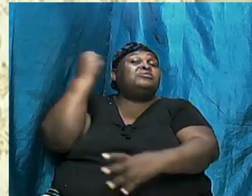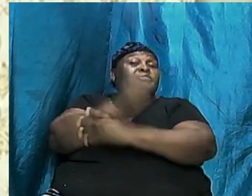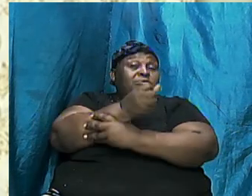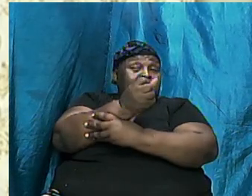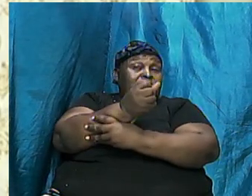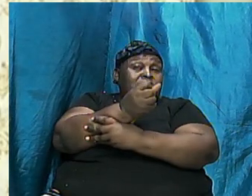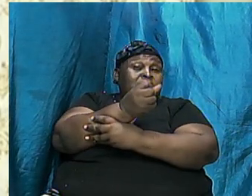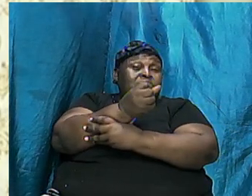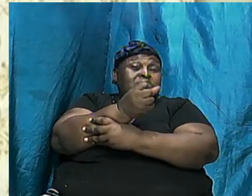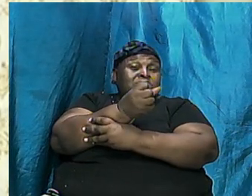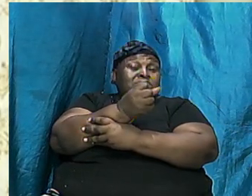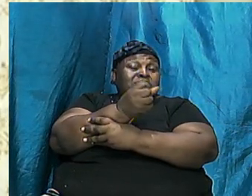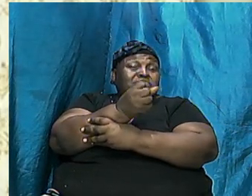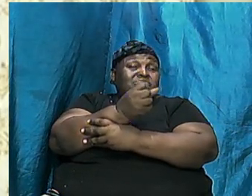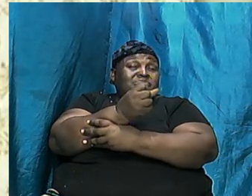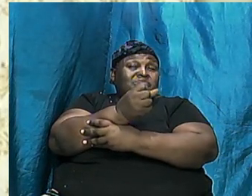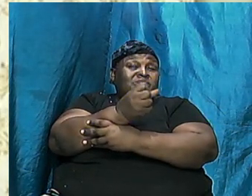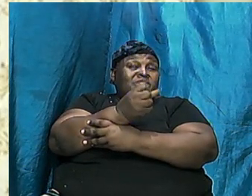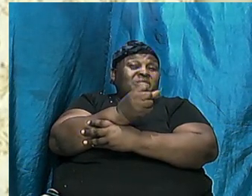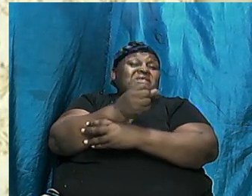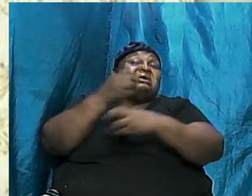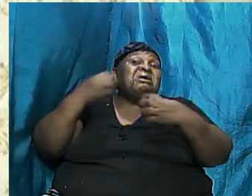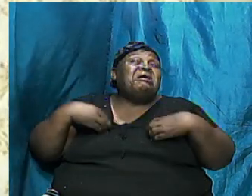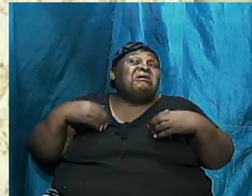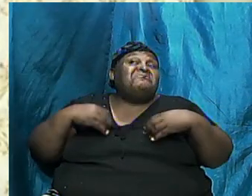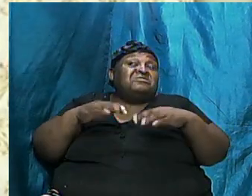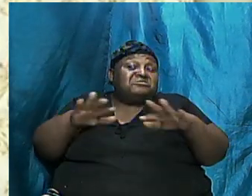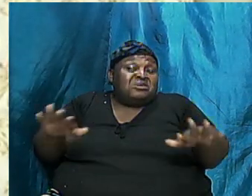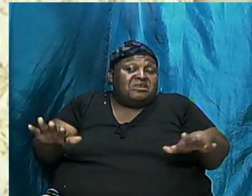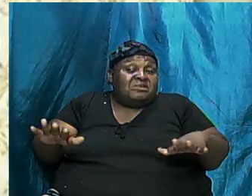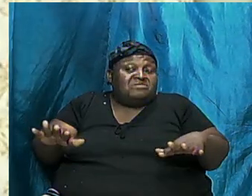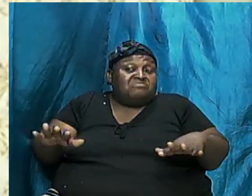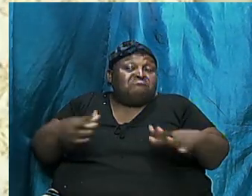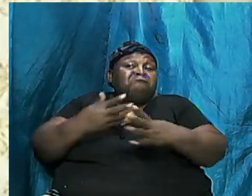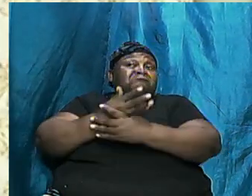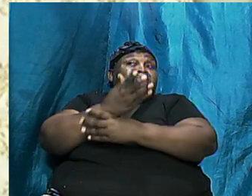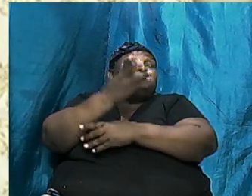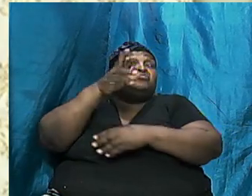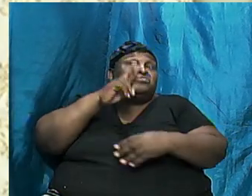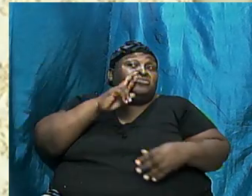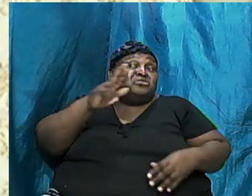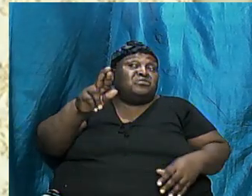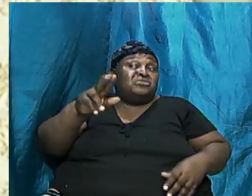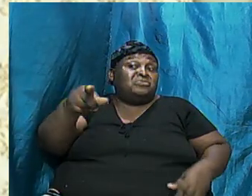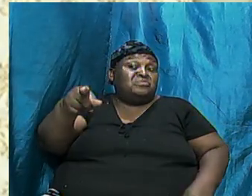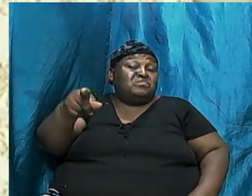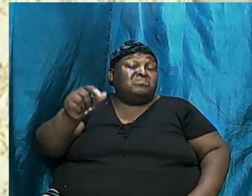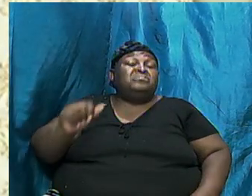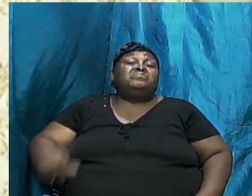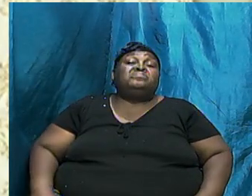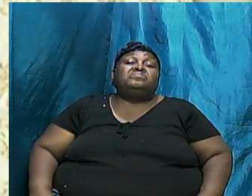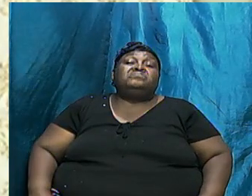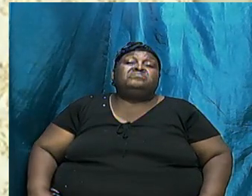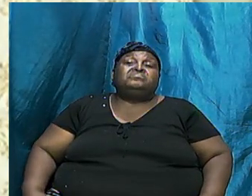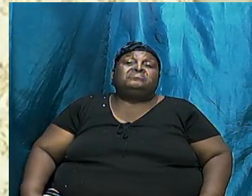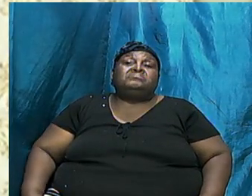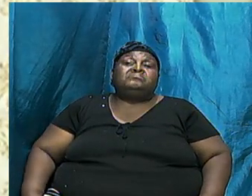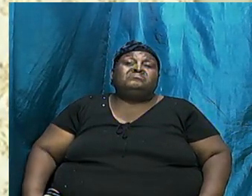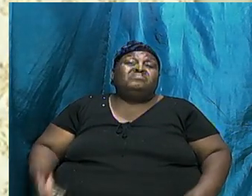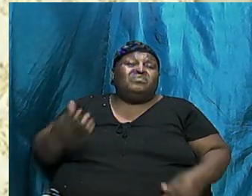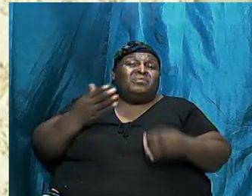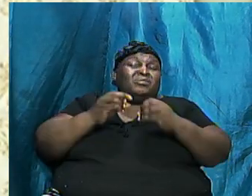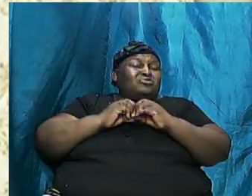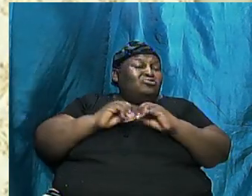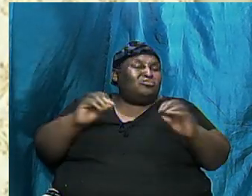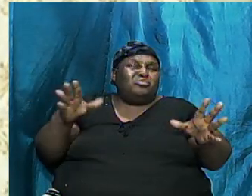To Abraham And said Have a child To her Now That's I don't know What kind of wife Is that